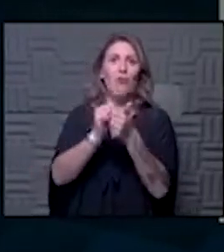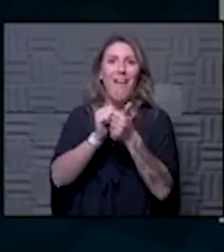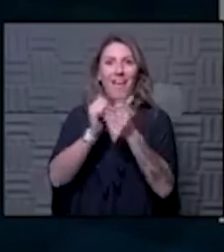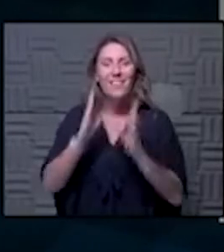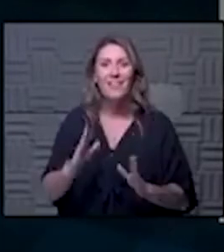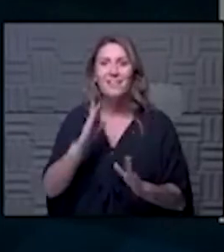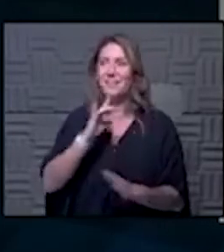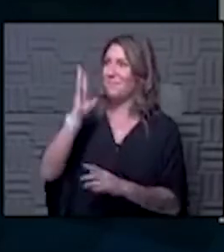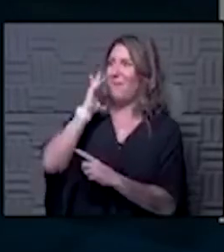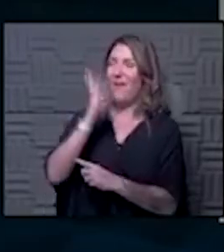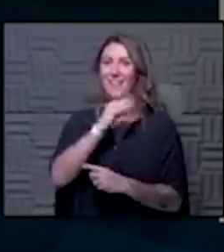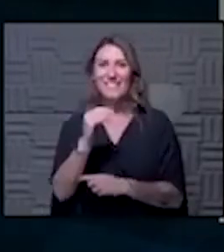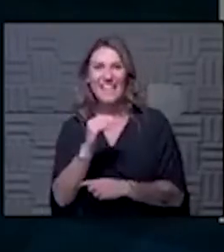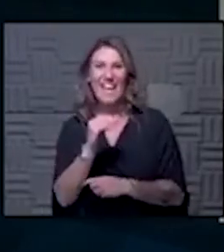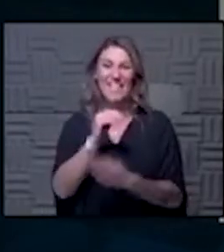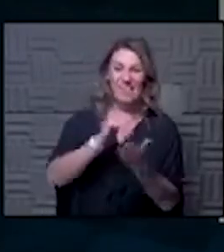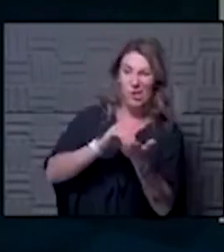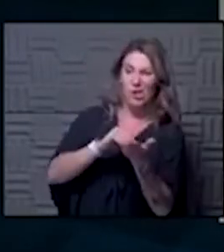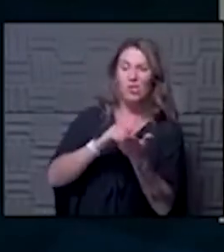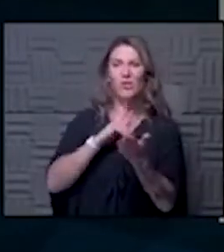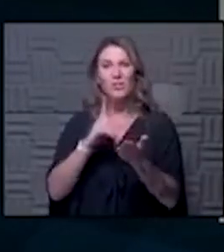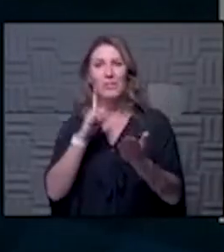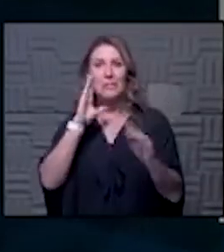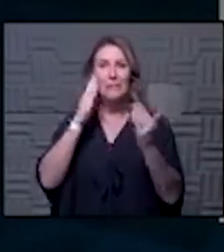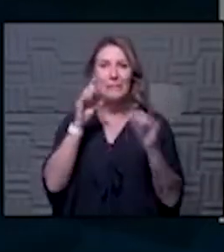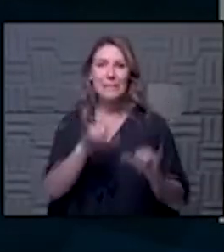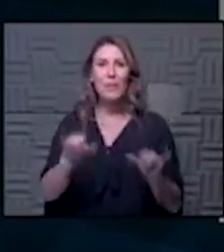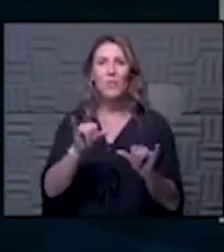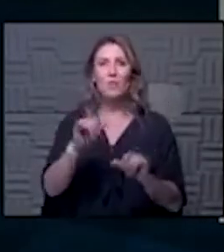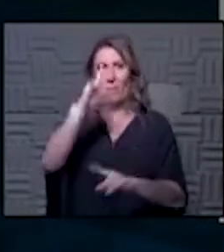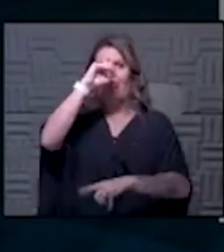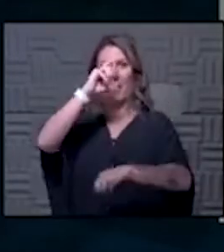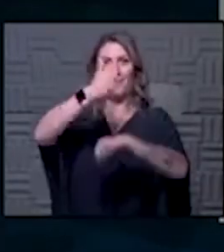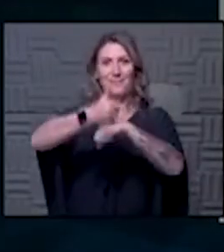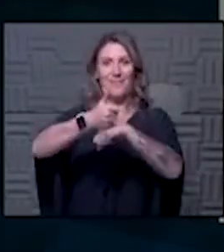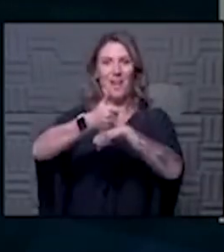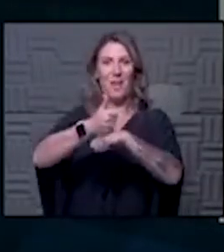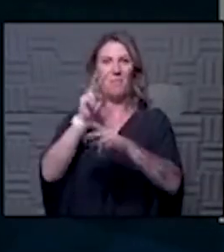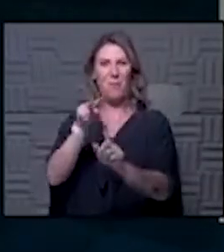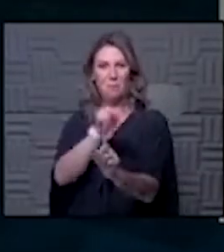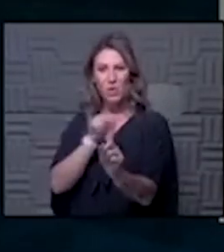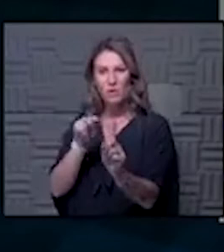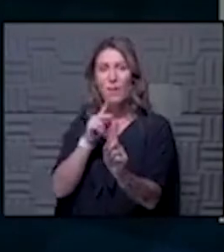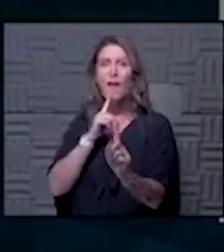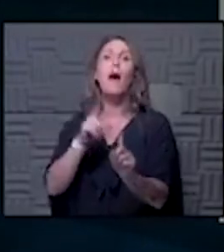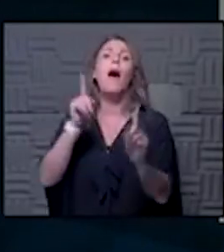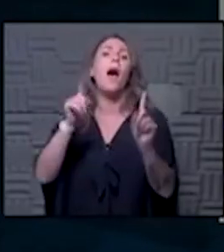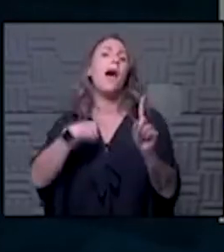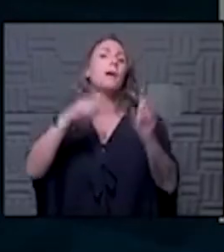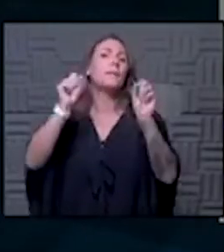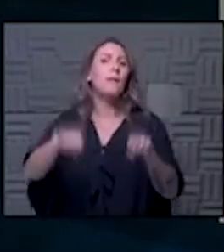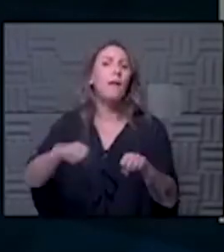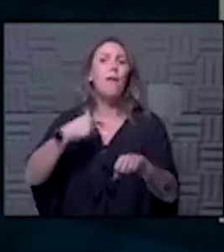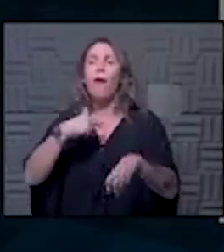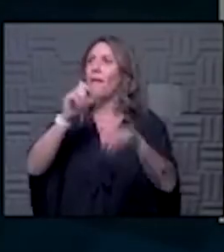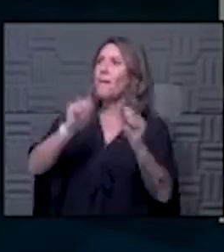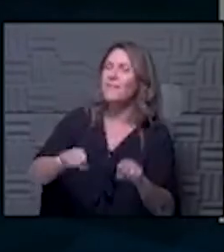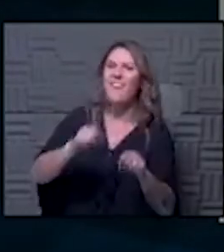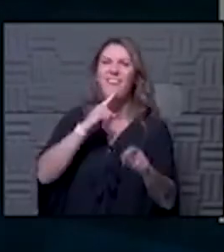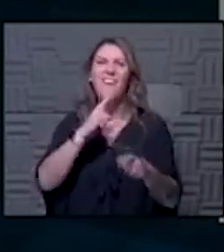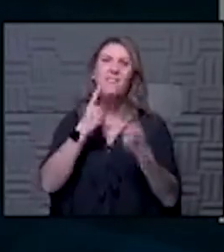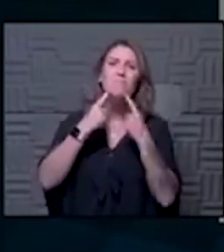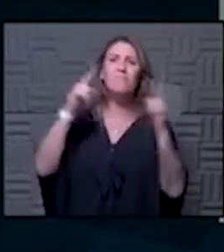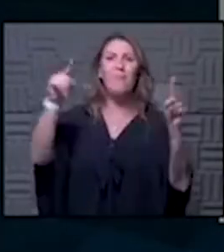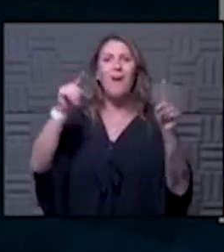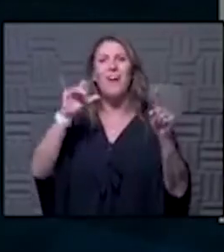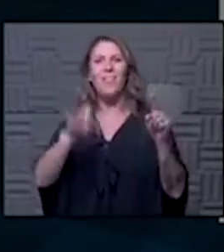professional athletes and physicians are very similar from a mentality perspective right I can do it I can make the play coach I can